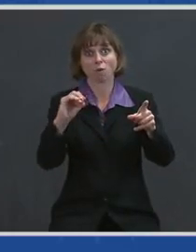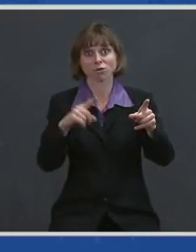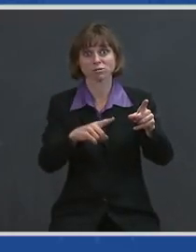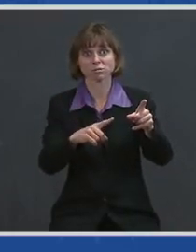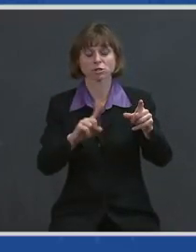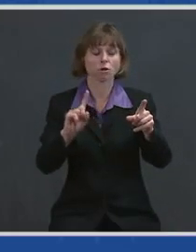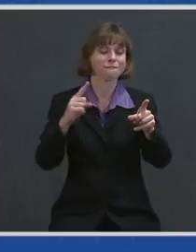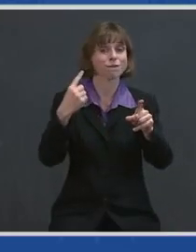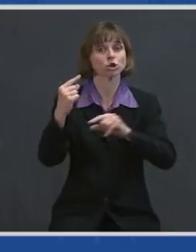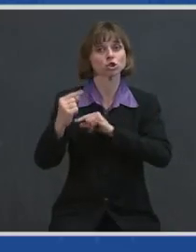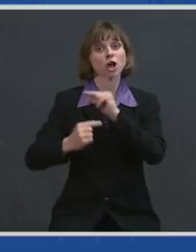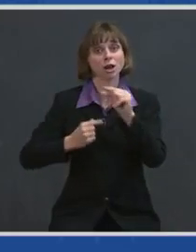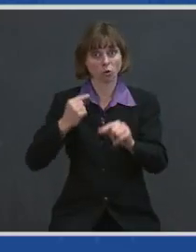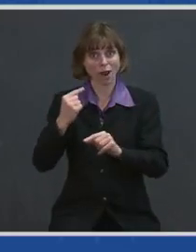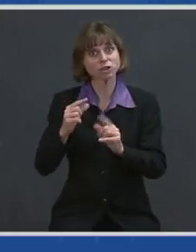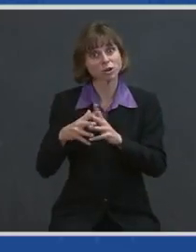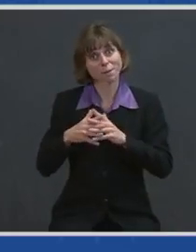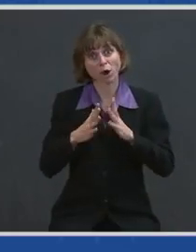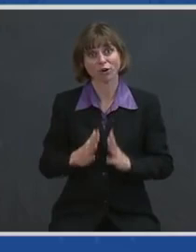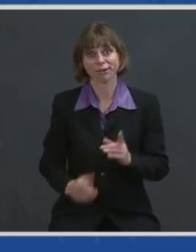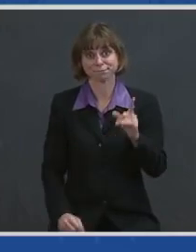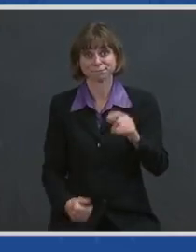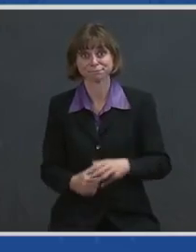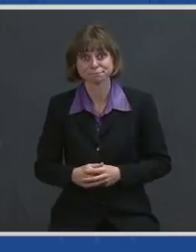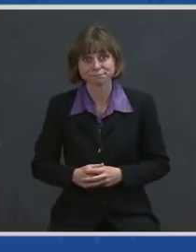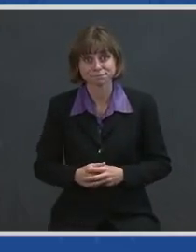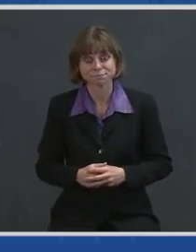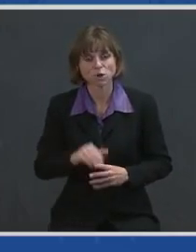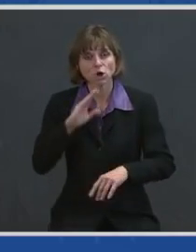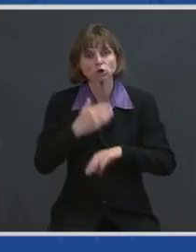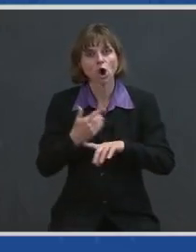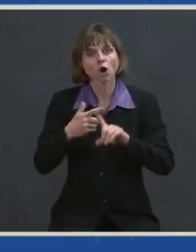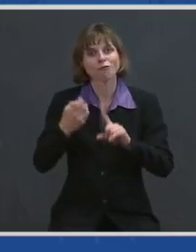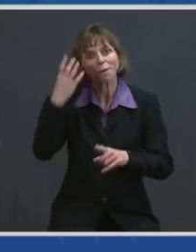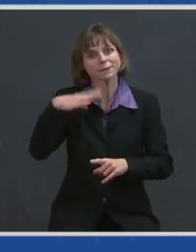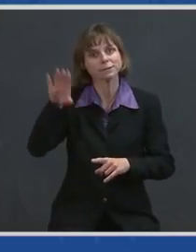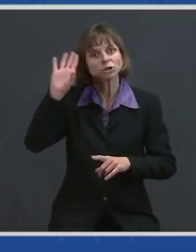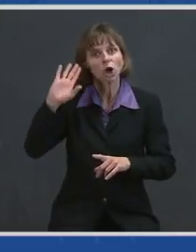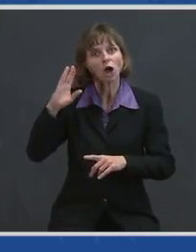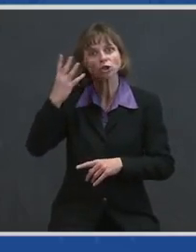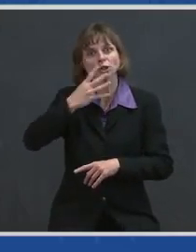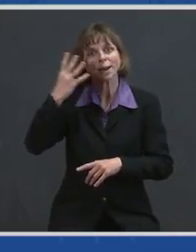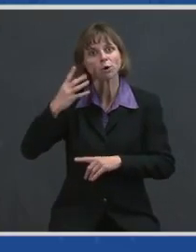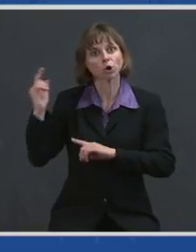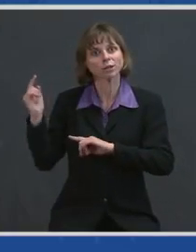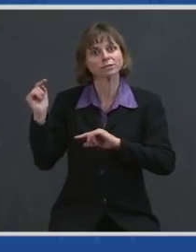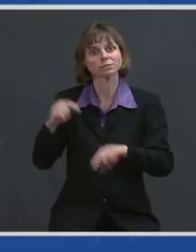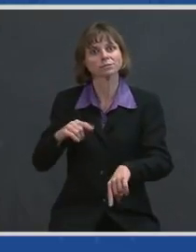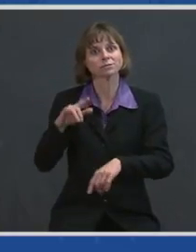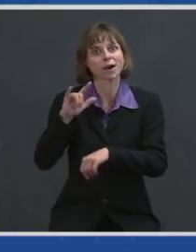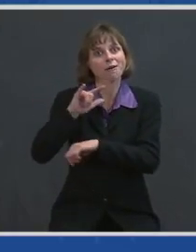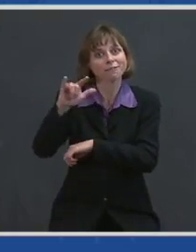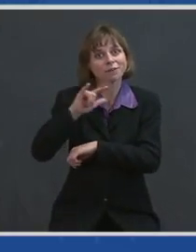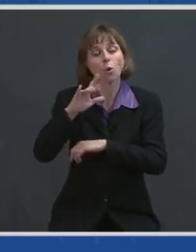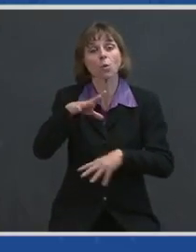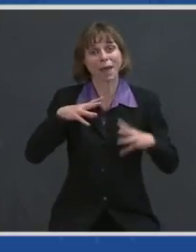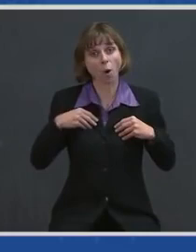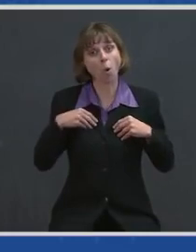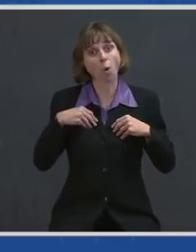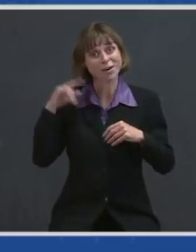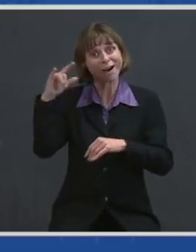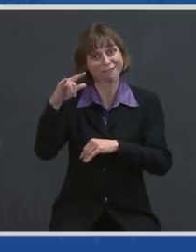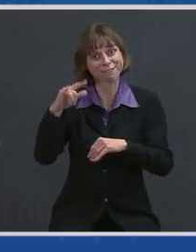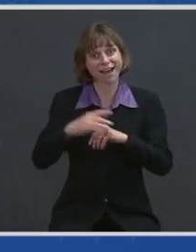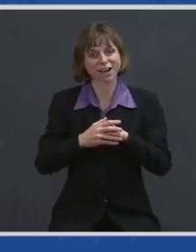first-generation American, the daughter of Dutch immigrants who owned a flying operation. She loved the